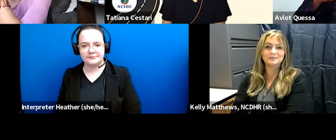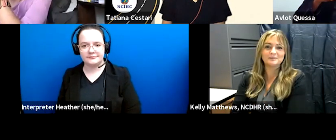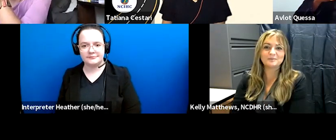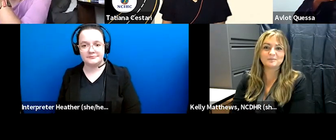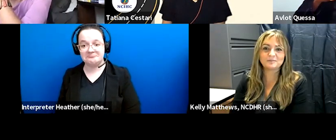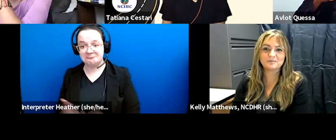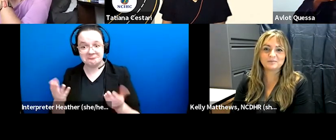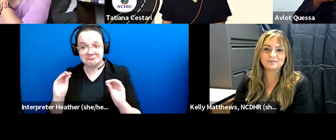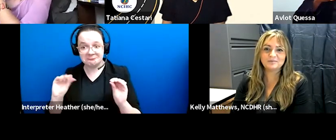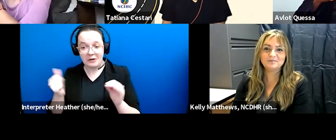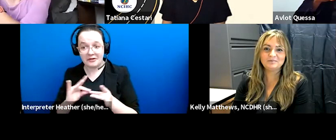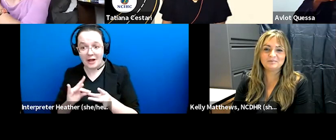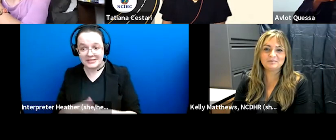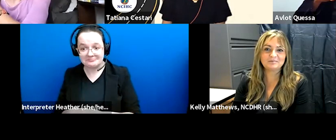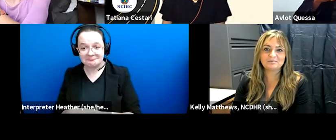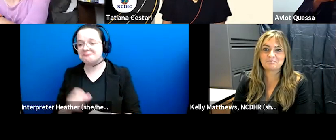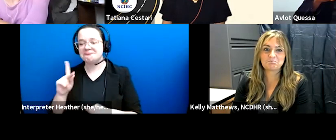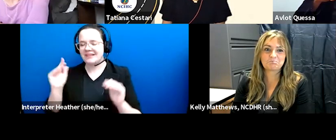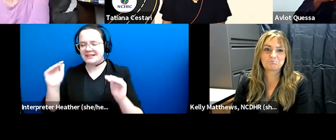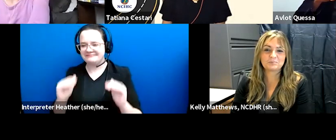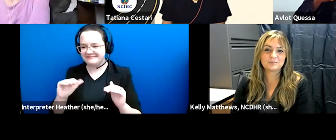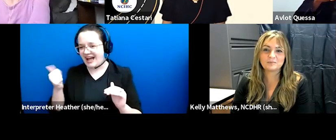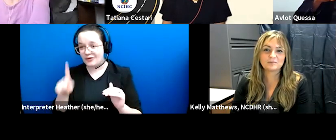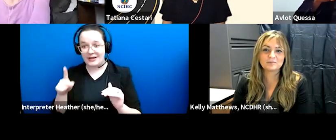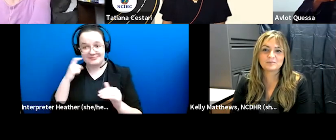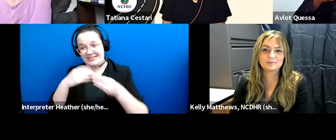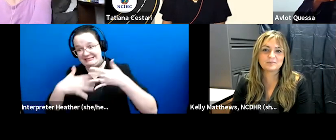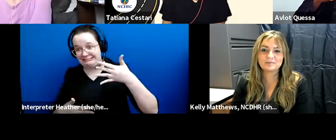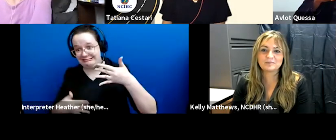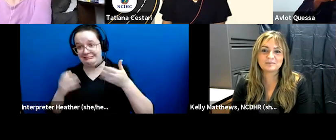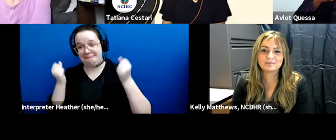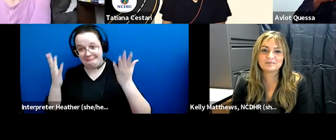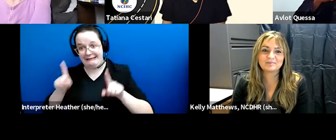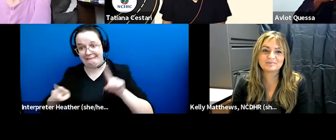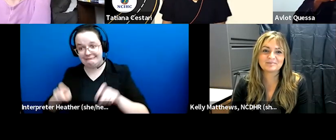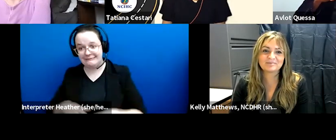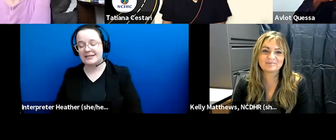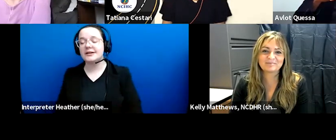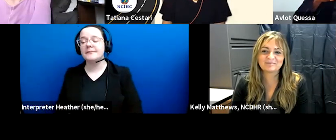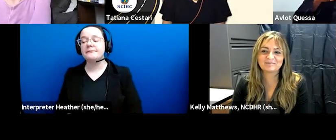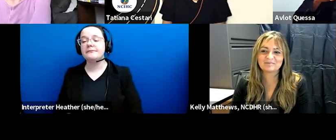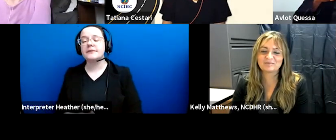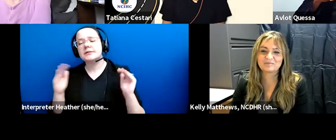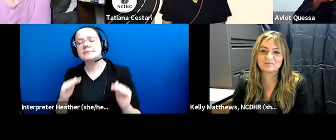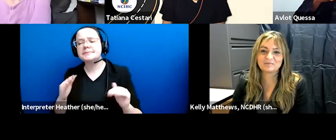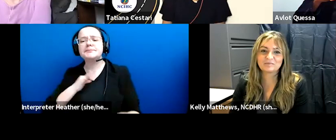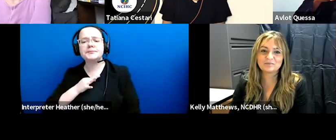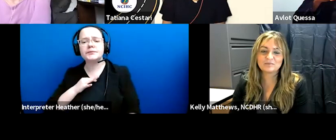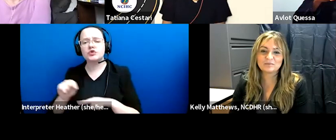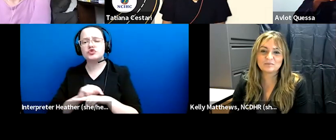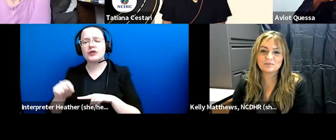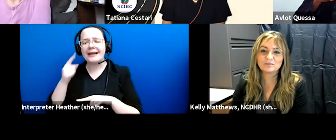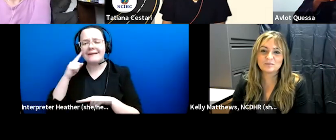no other comments okay i'm going to move to another question because we got so many um what about training for non